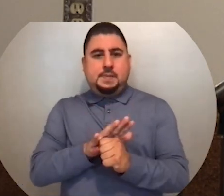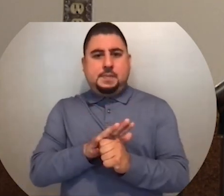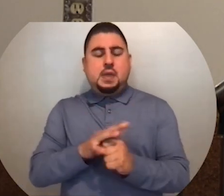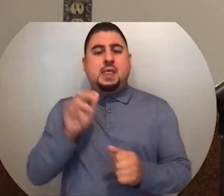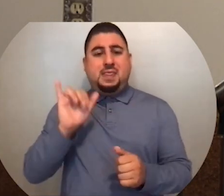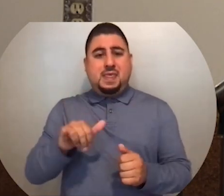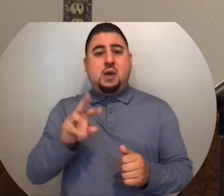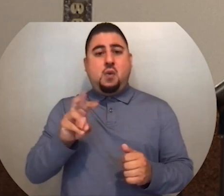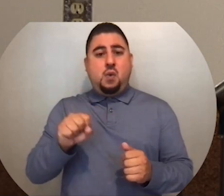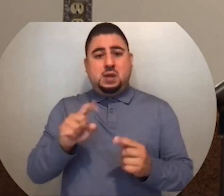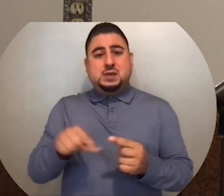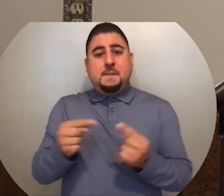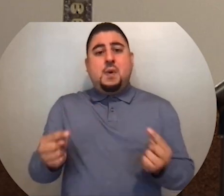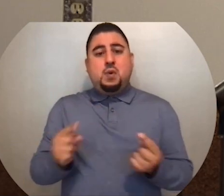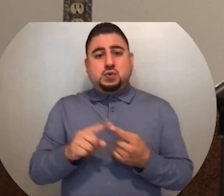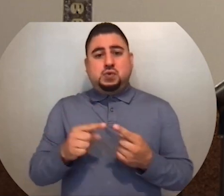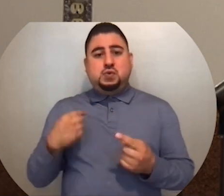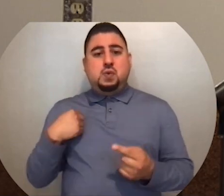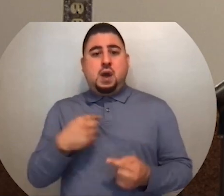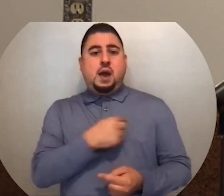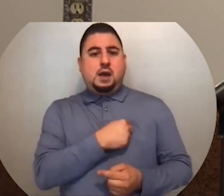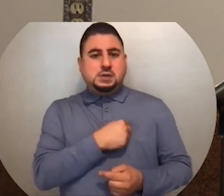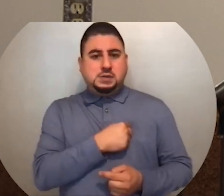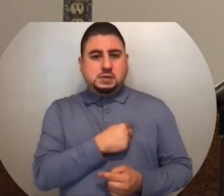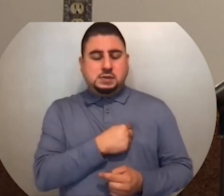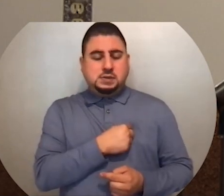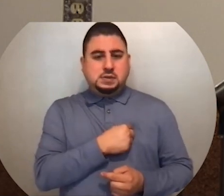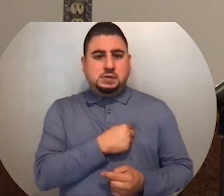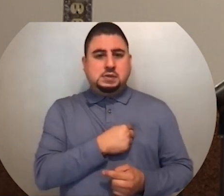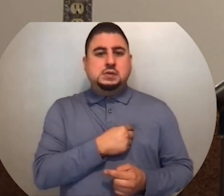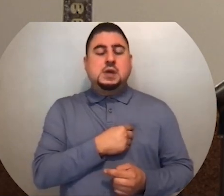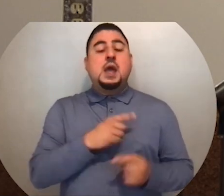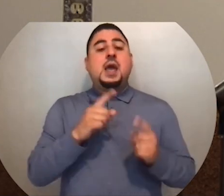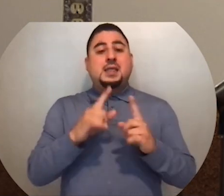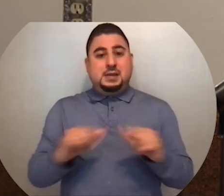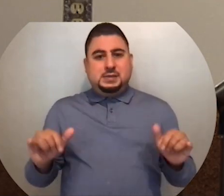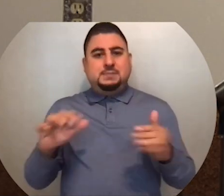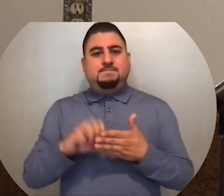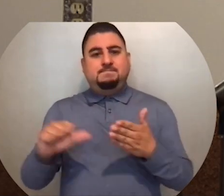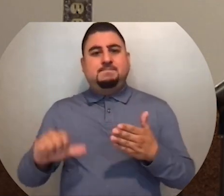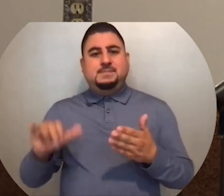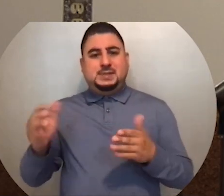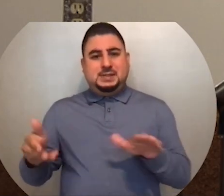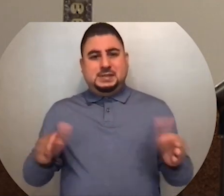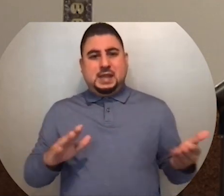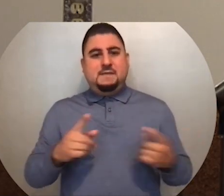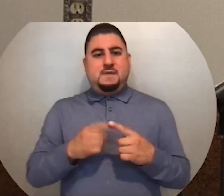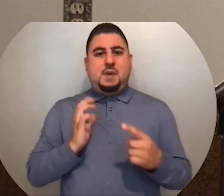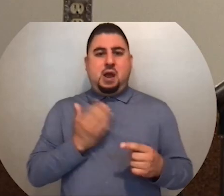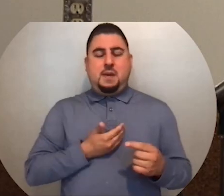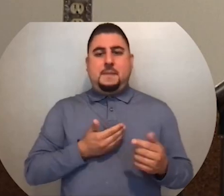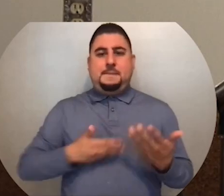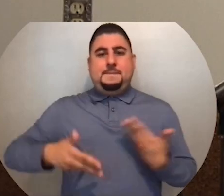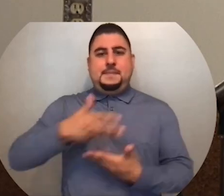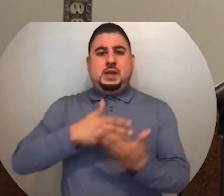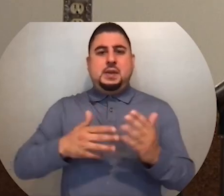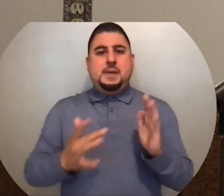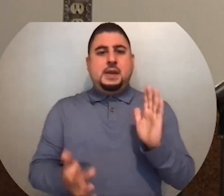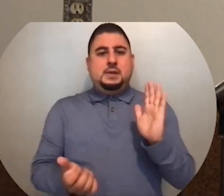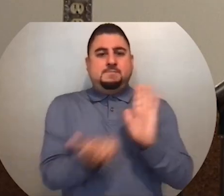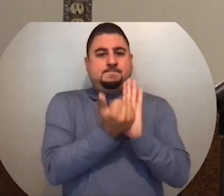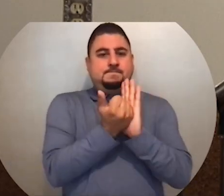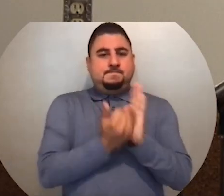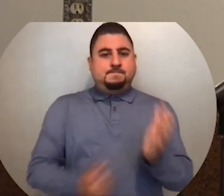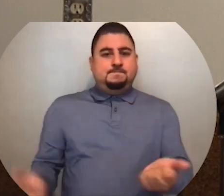which was opposed to us, he also removed it from our midst, nailing it to the